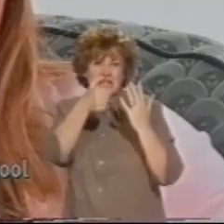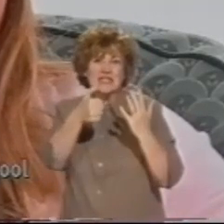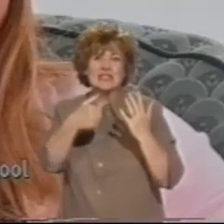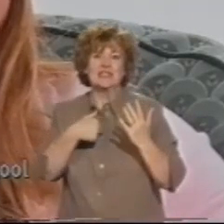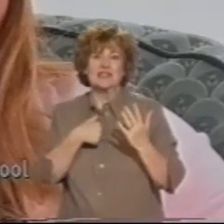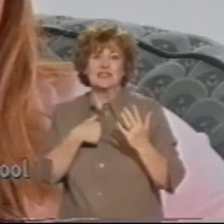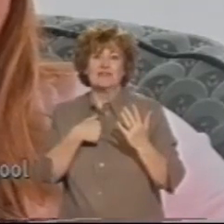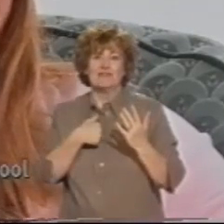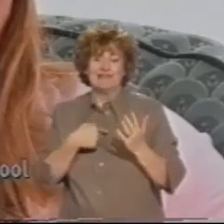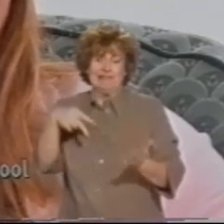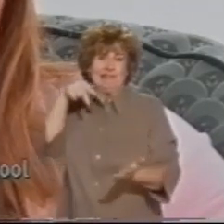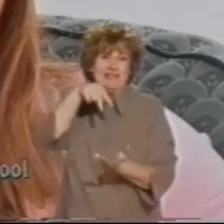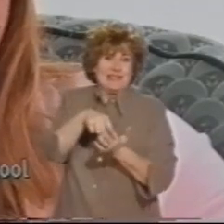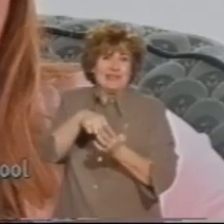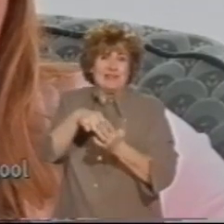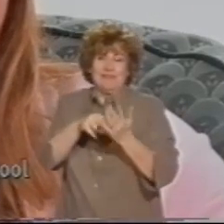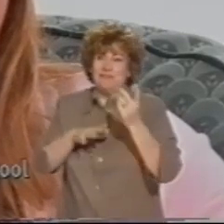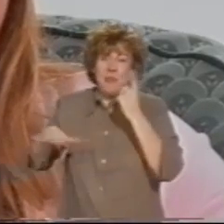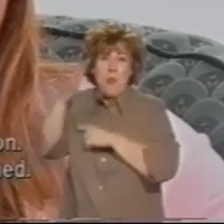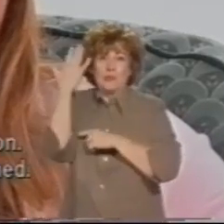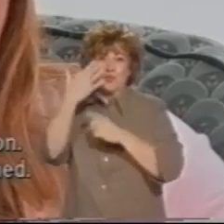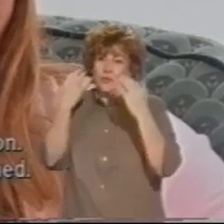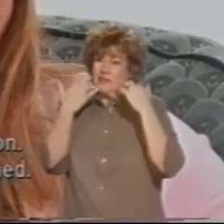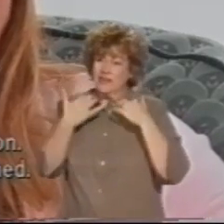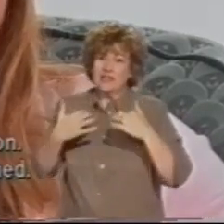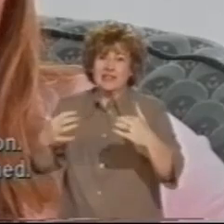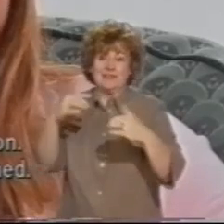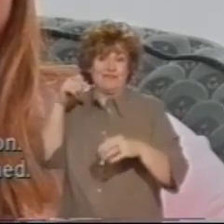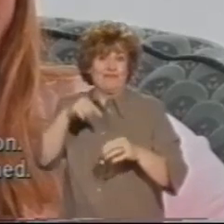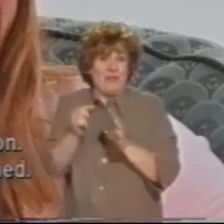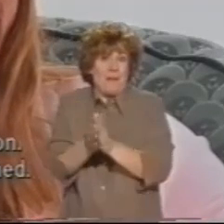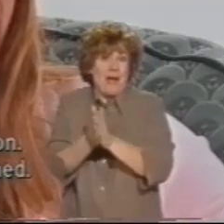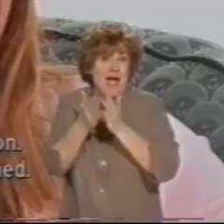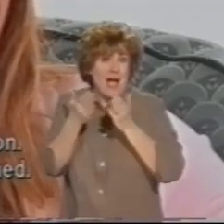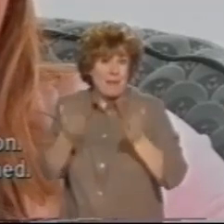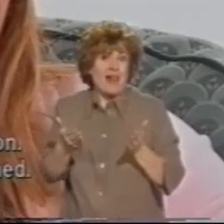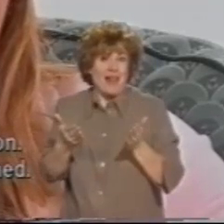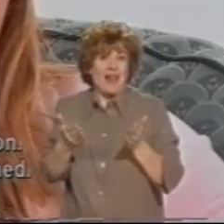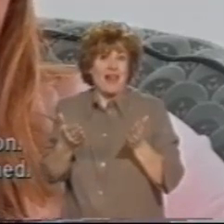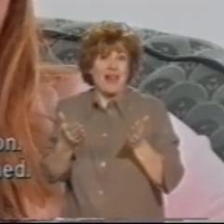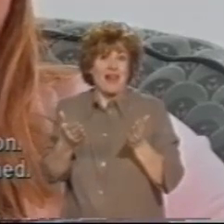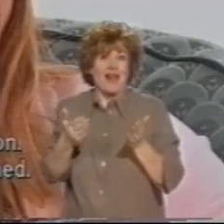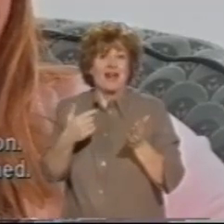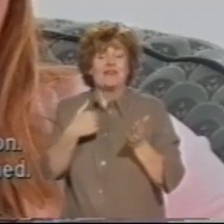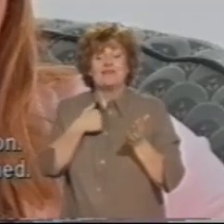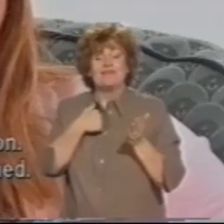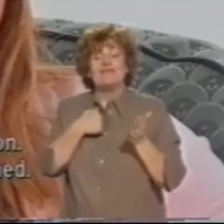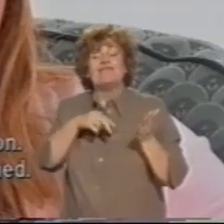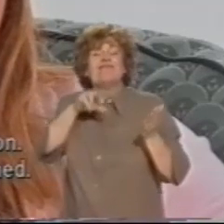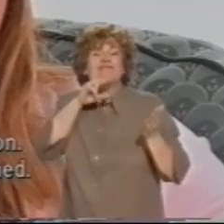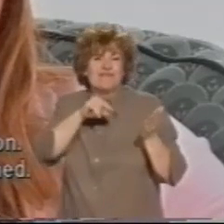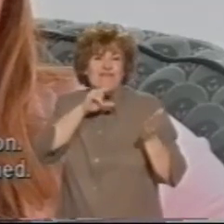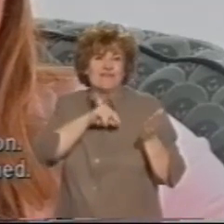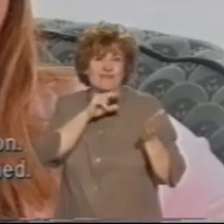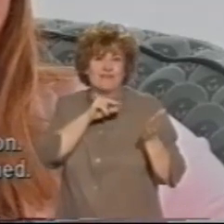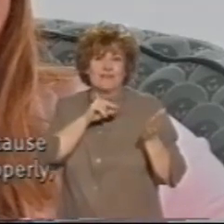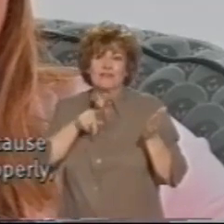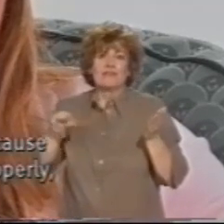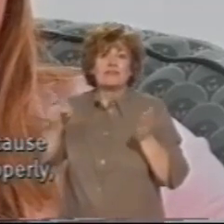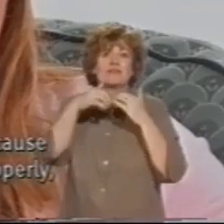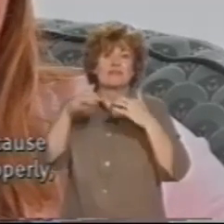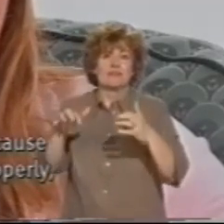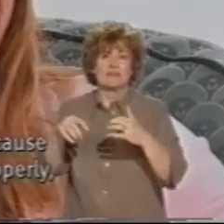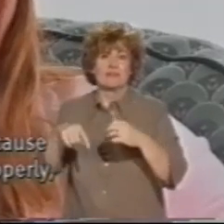I had to get up in front of the whole school and read this Bible lesson, and everybody just laughed.